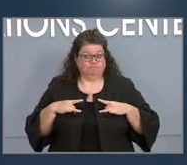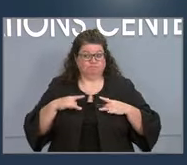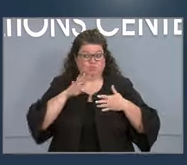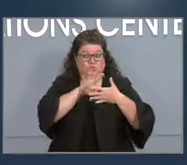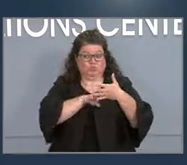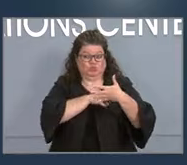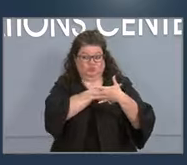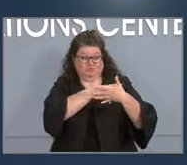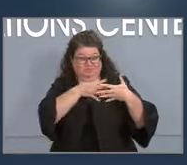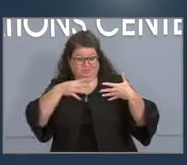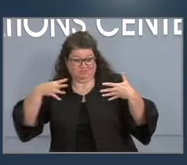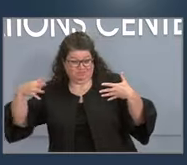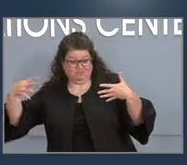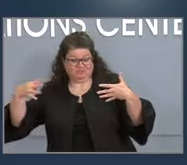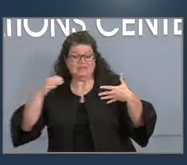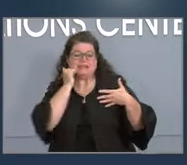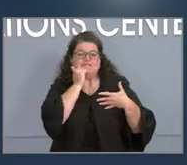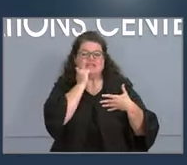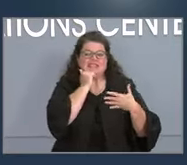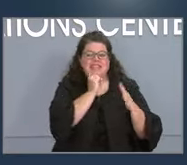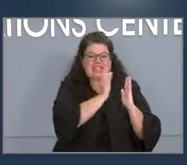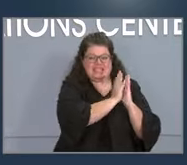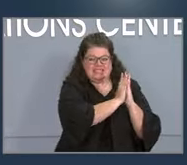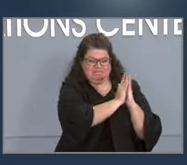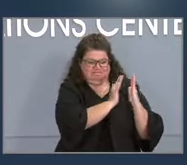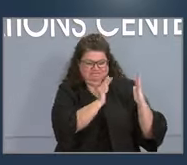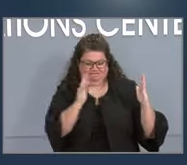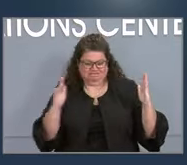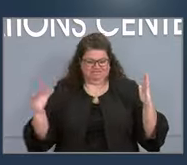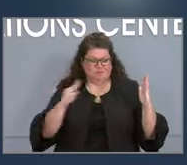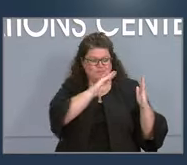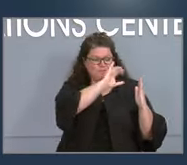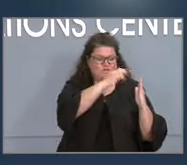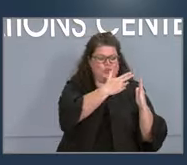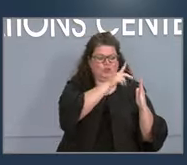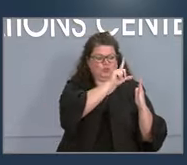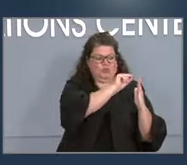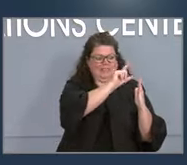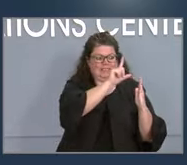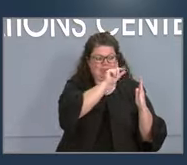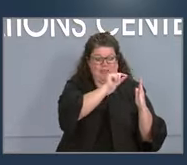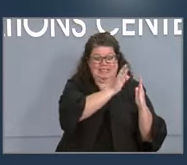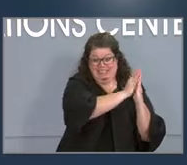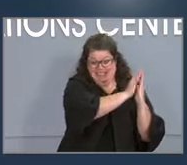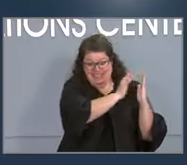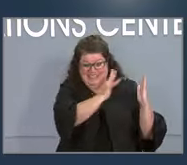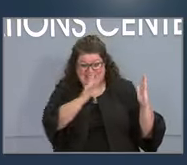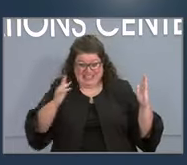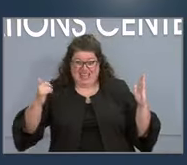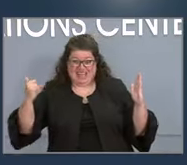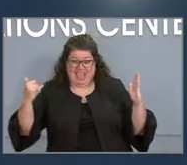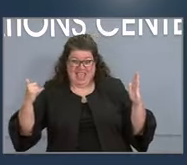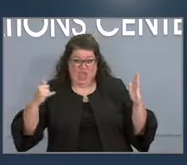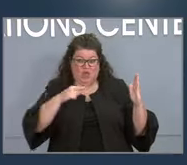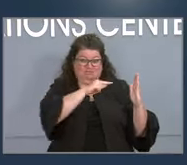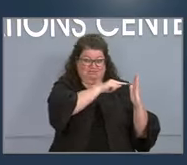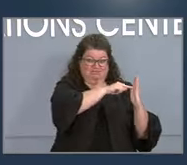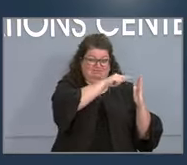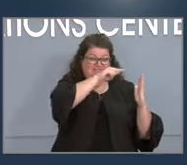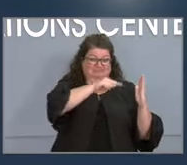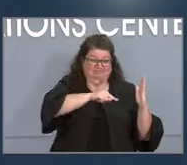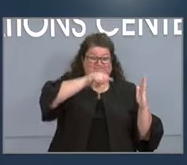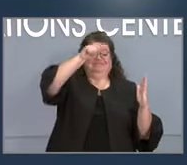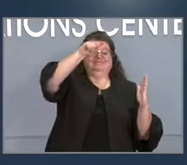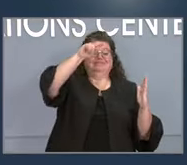you the trajectory of new cases each day since we had our first case in March of 2020. The peak in the middle of the graph is back